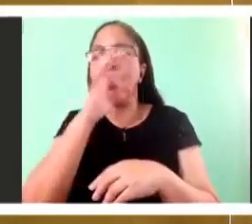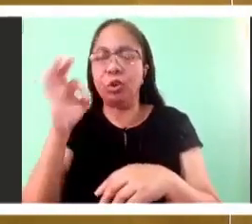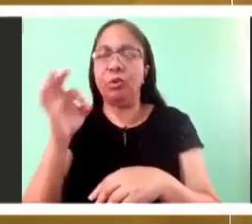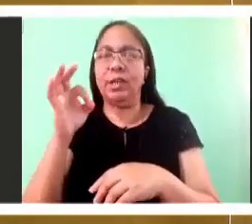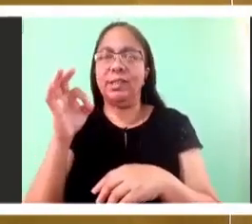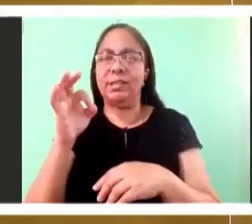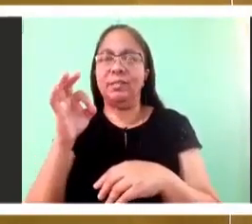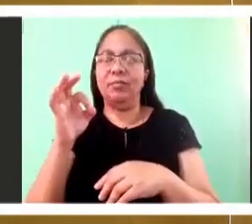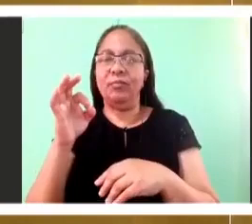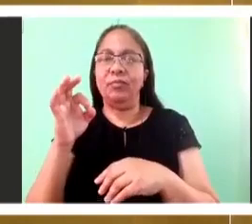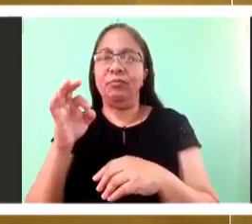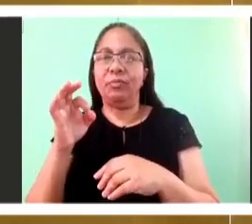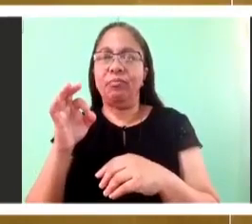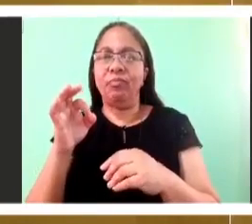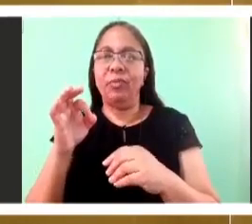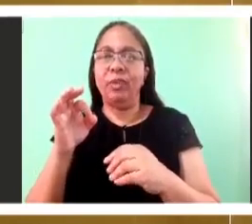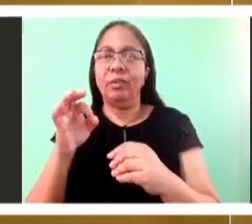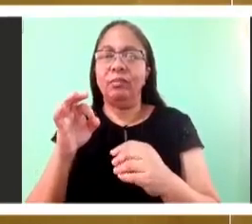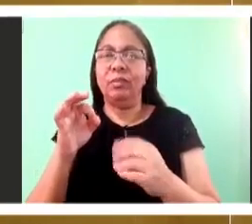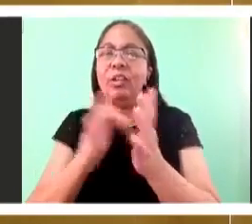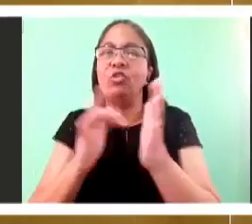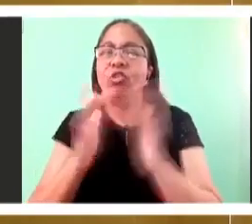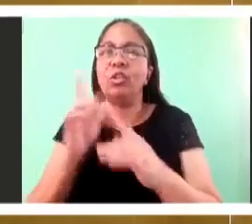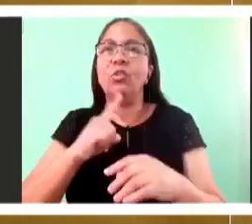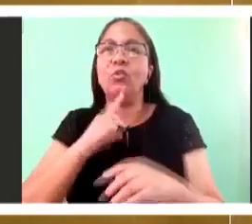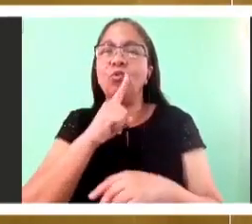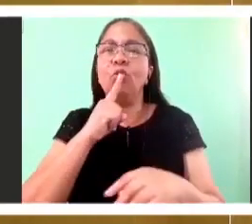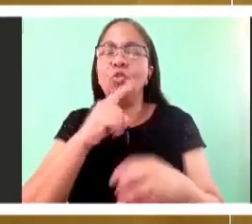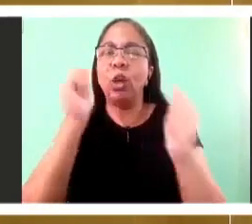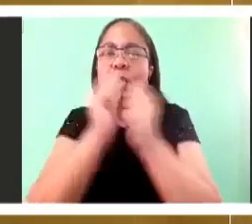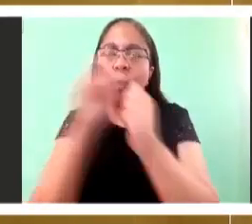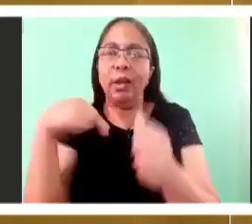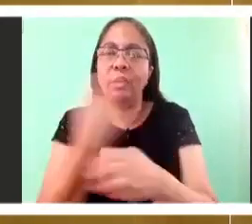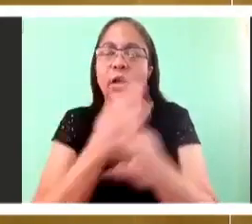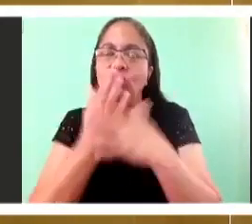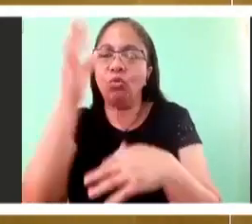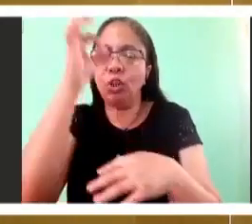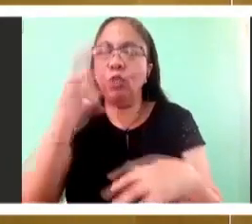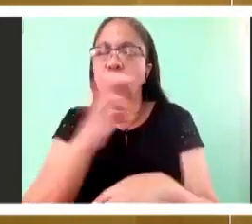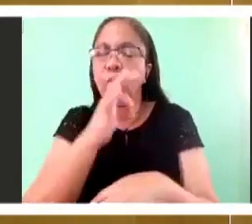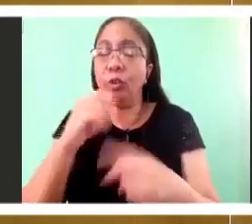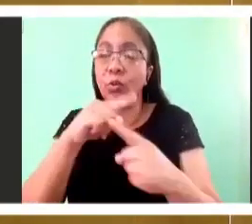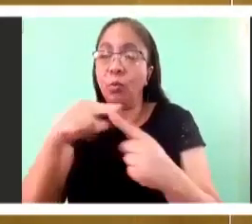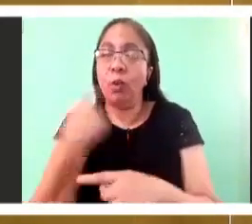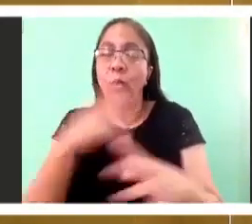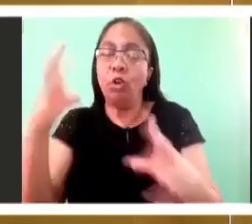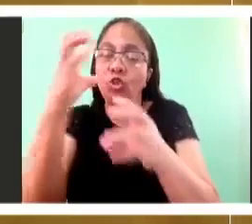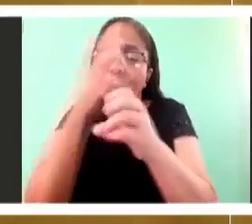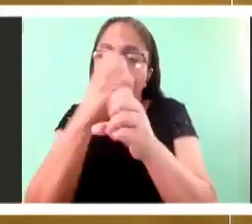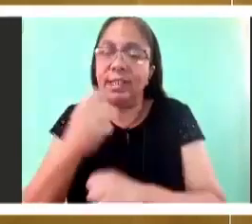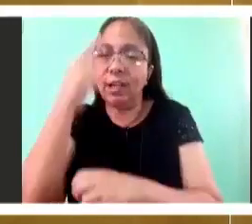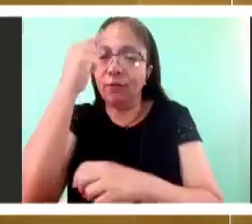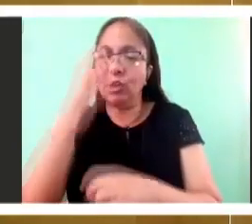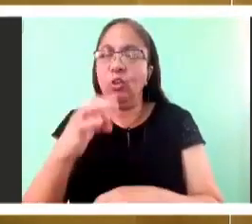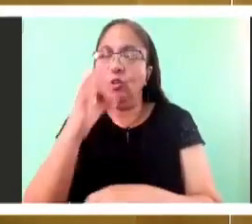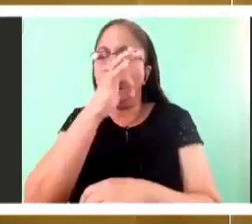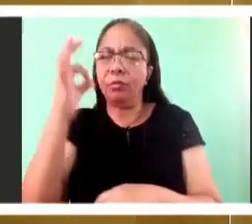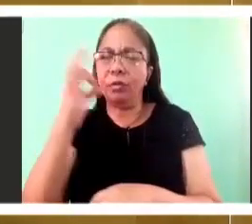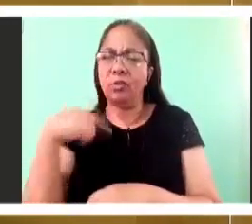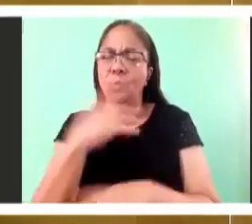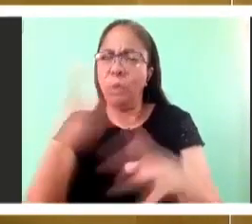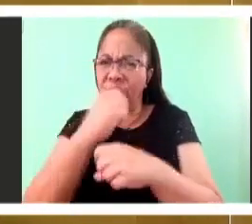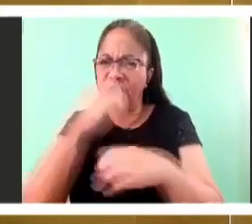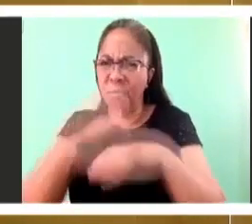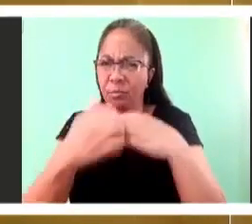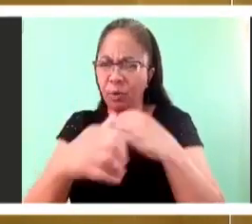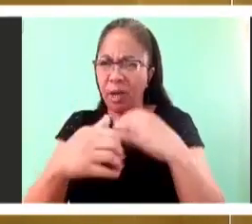receiving bread as a token a sign or symbol we are receiving a fusion between our bodies